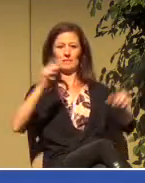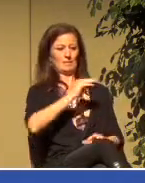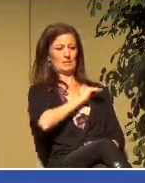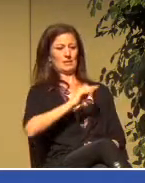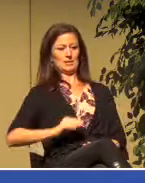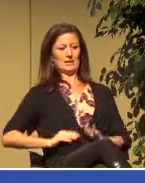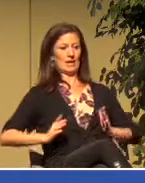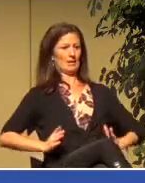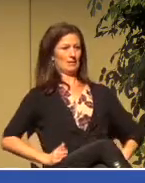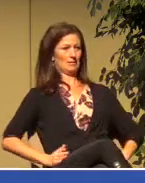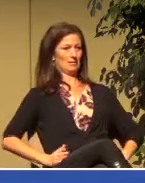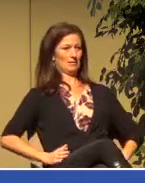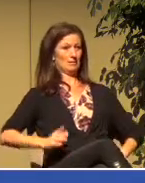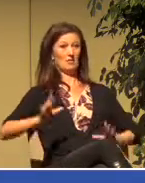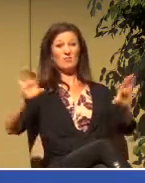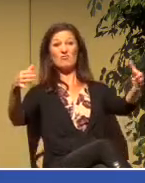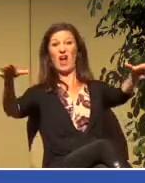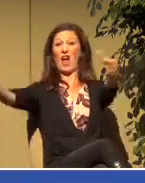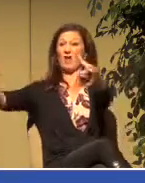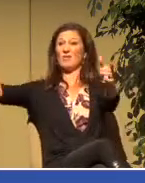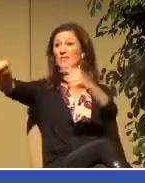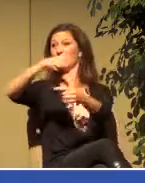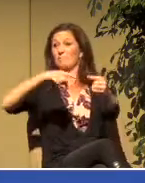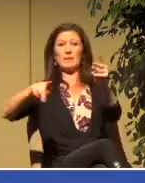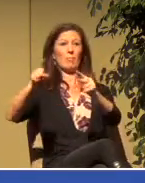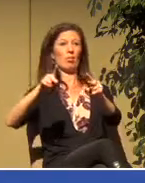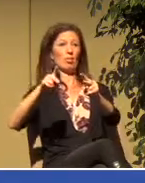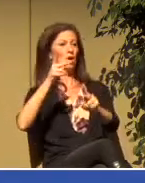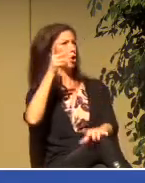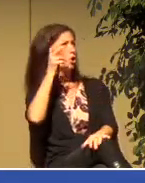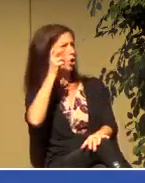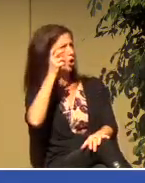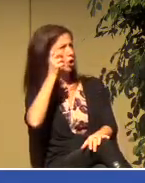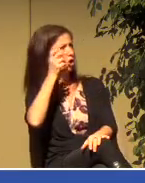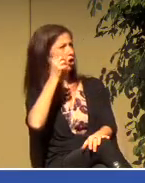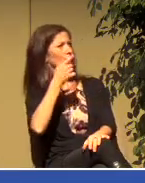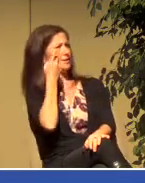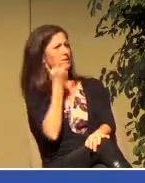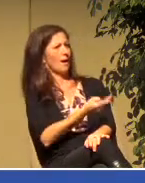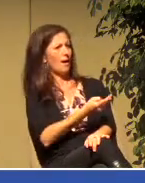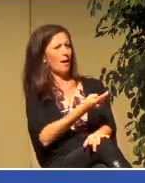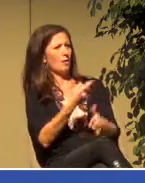And when the crowds heard Philip and saw the signs that he performed,